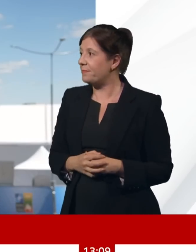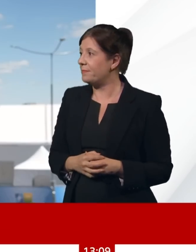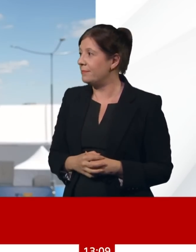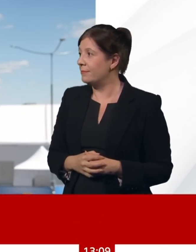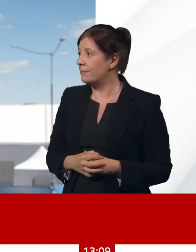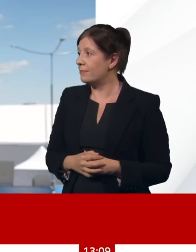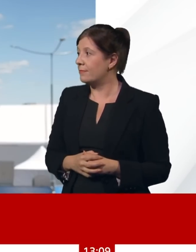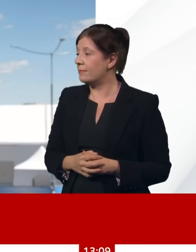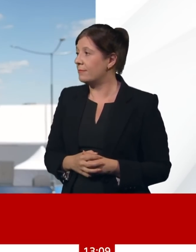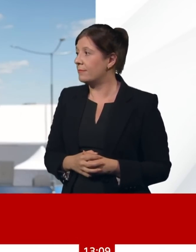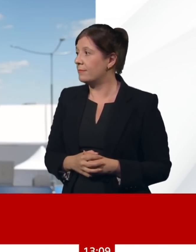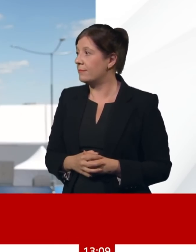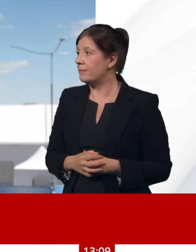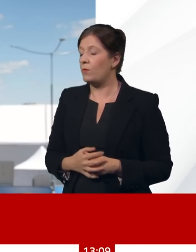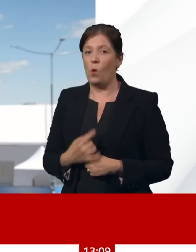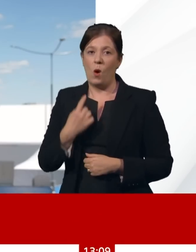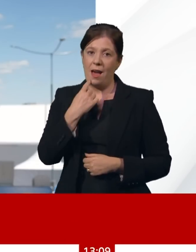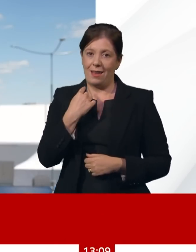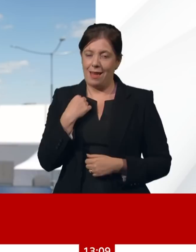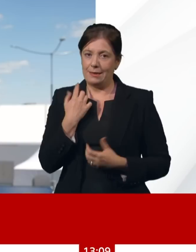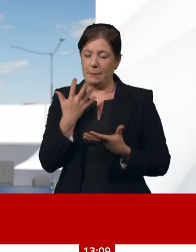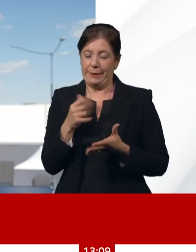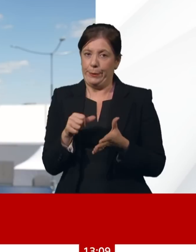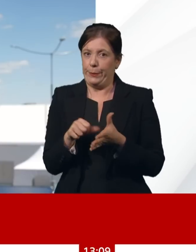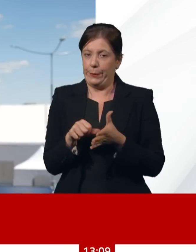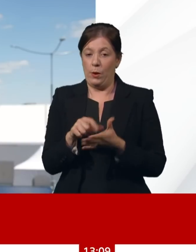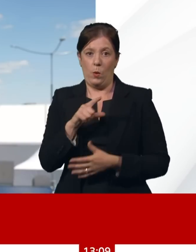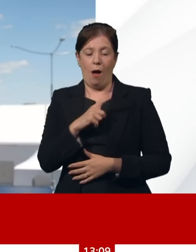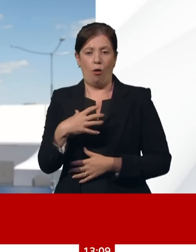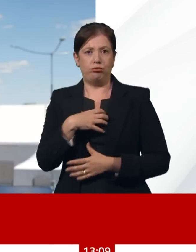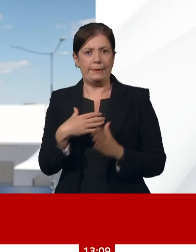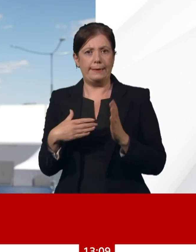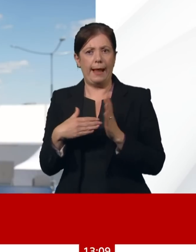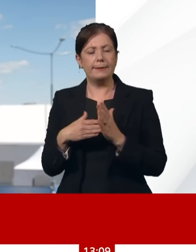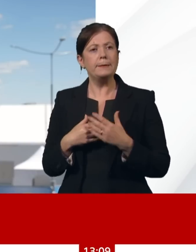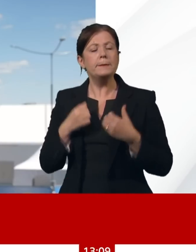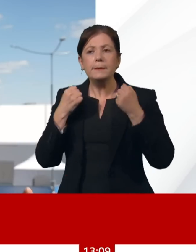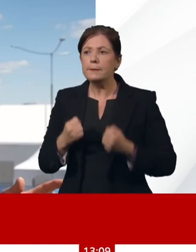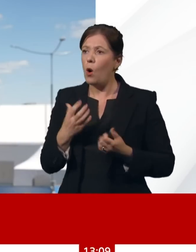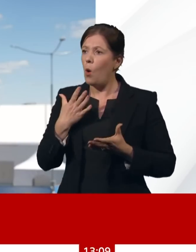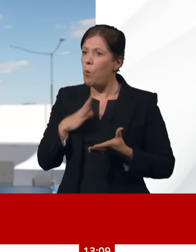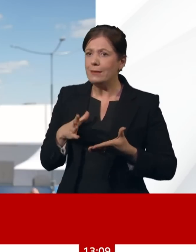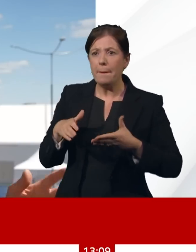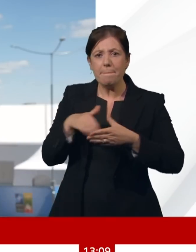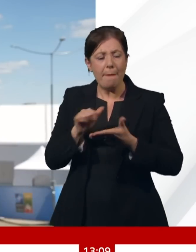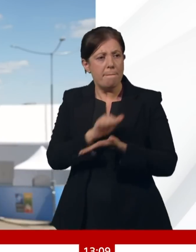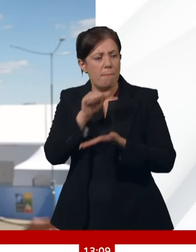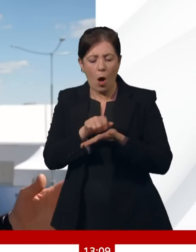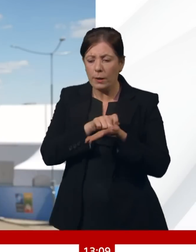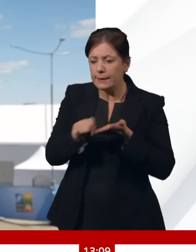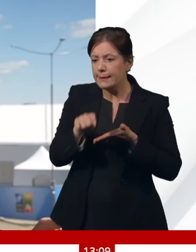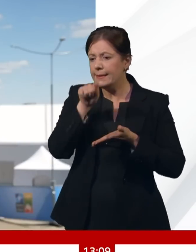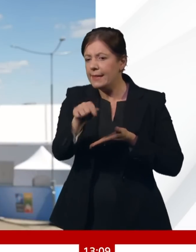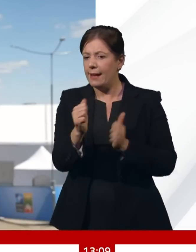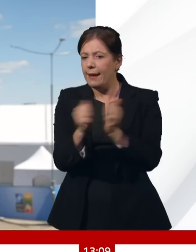Well, look, if yesterday was a difficult day because President Zelensky simply didn't get what he wanted over the promises of a time